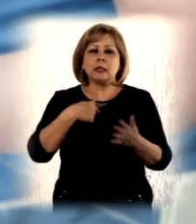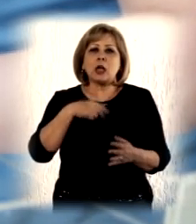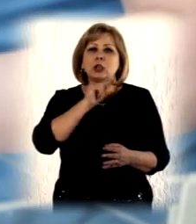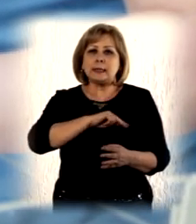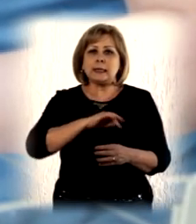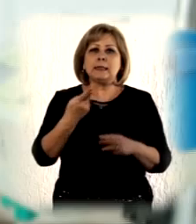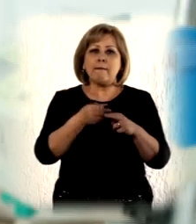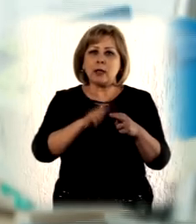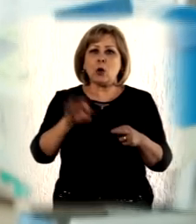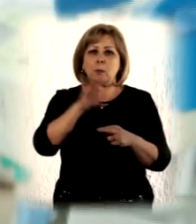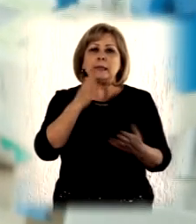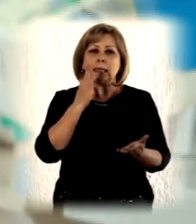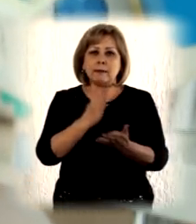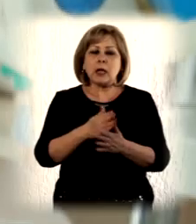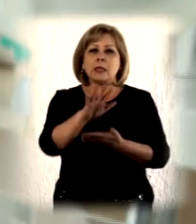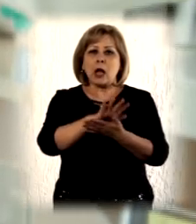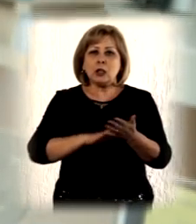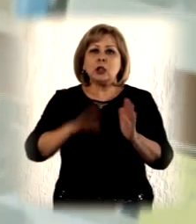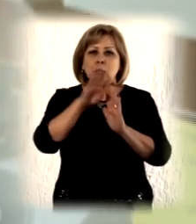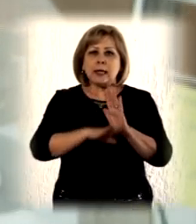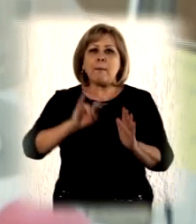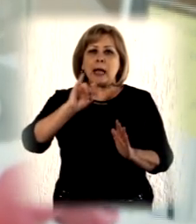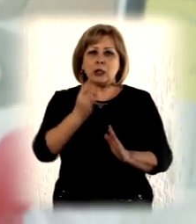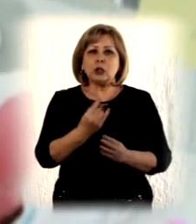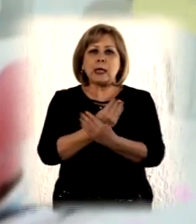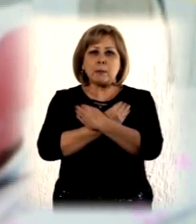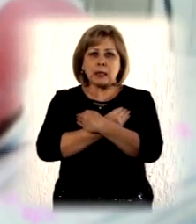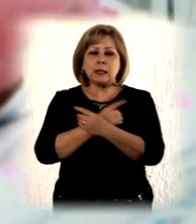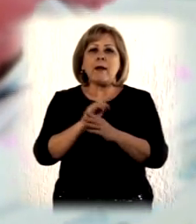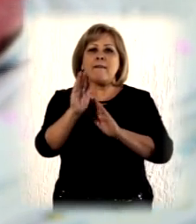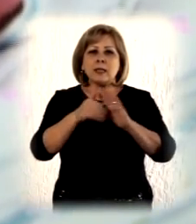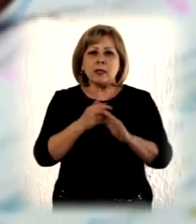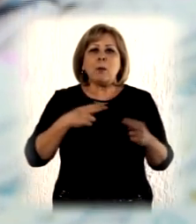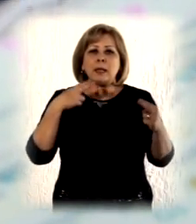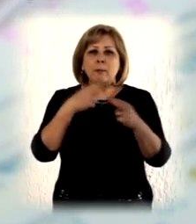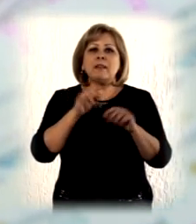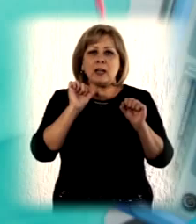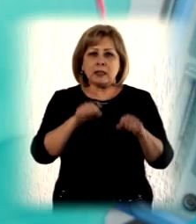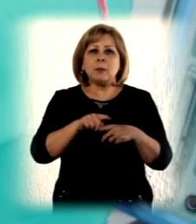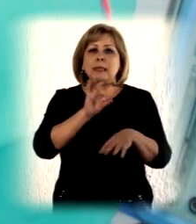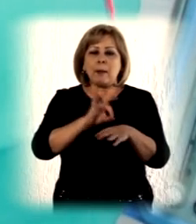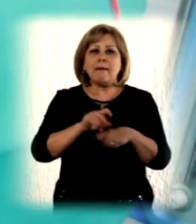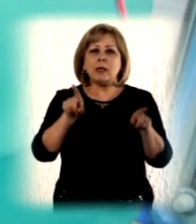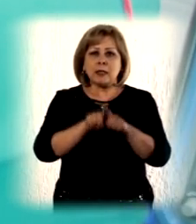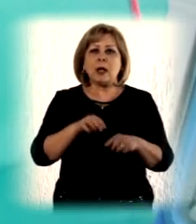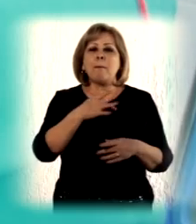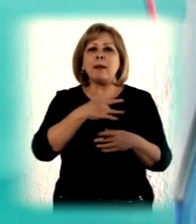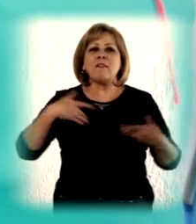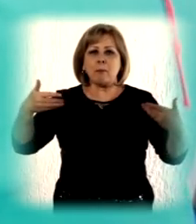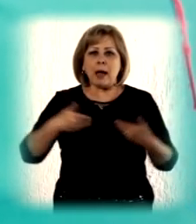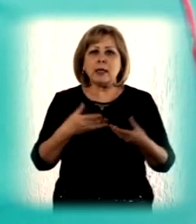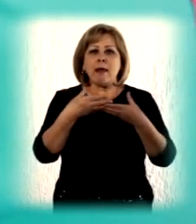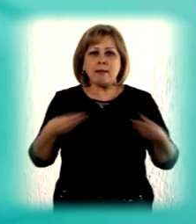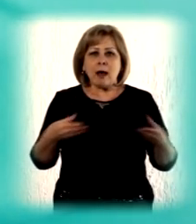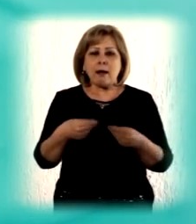HIV-AIDS. The ultimate scope of our work will include further reducing morbidity and mortality, illness